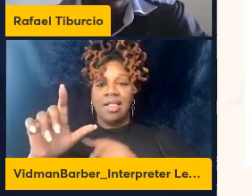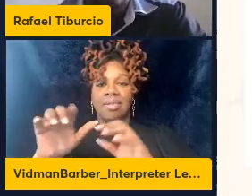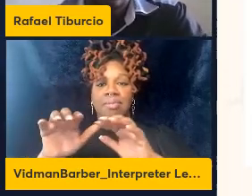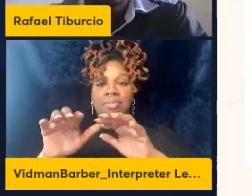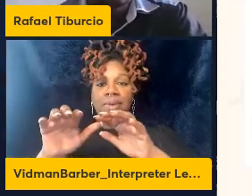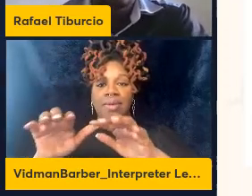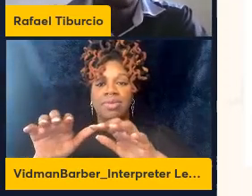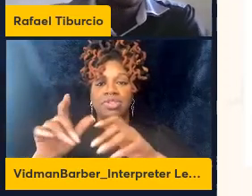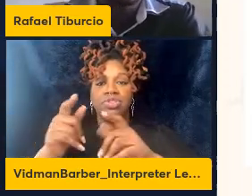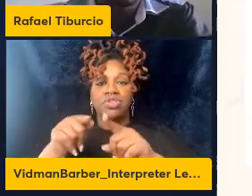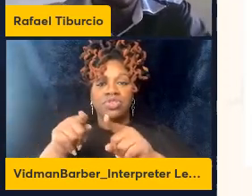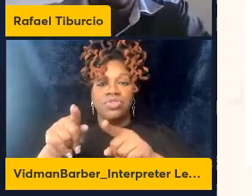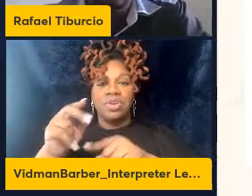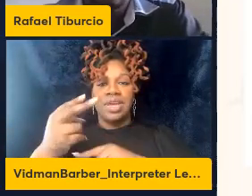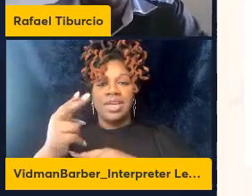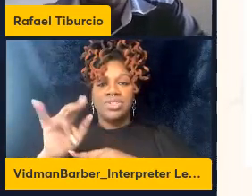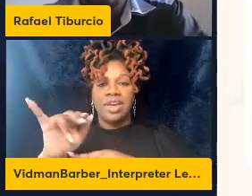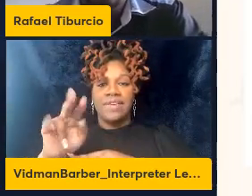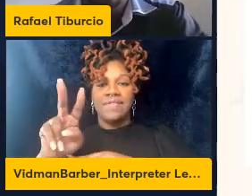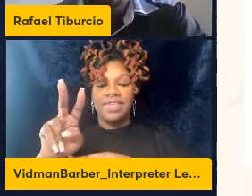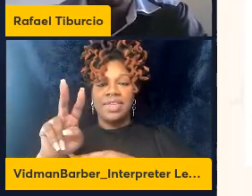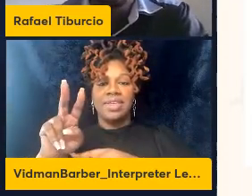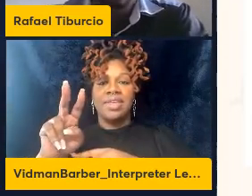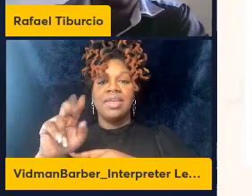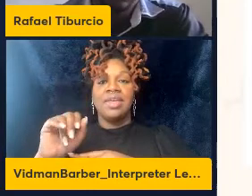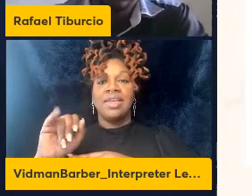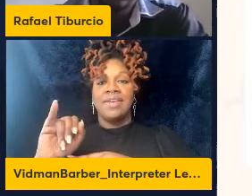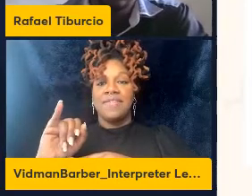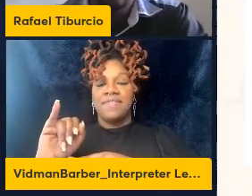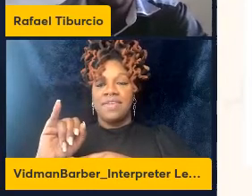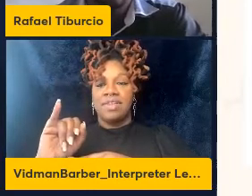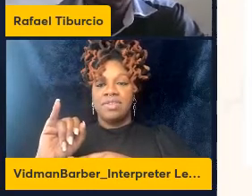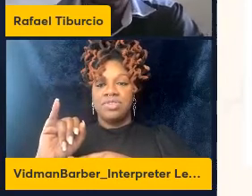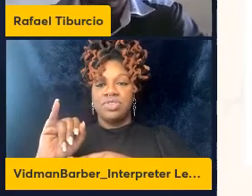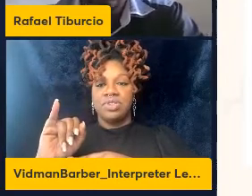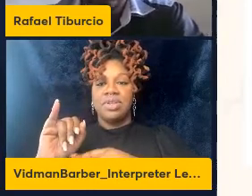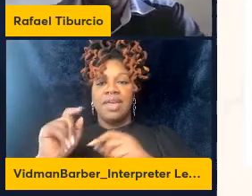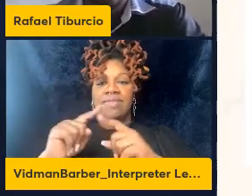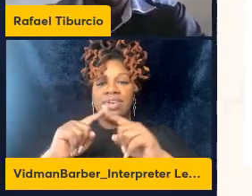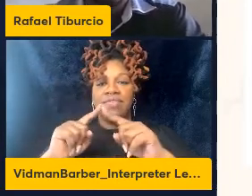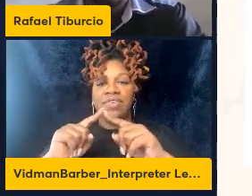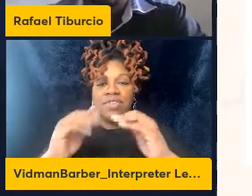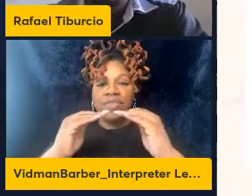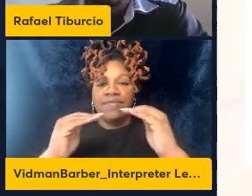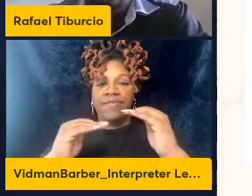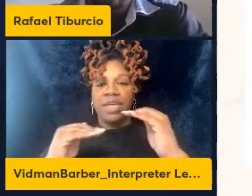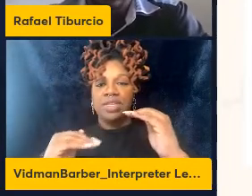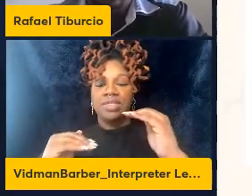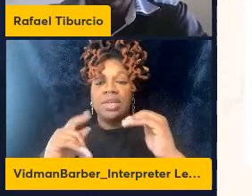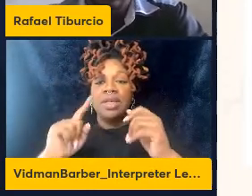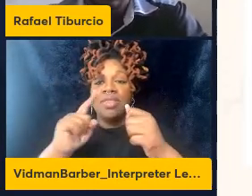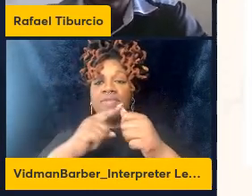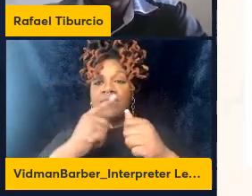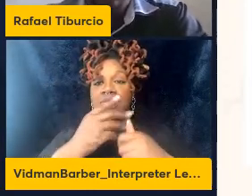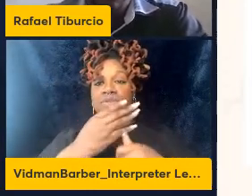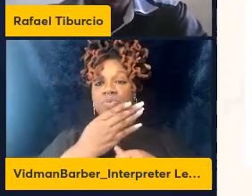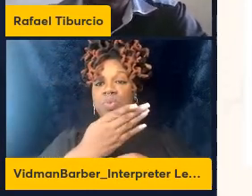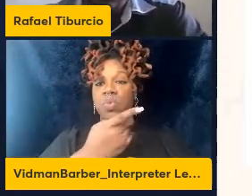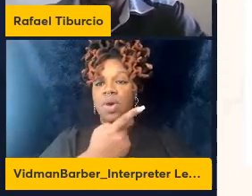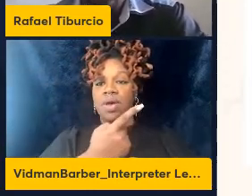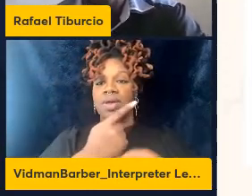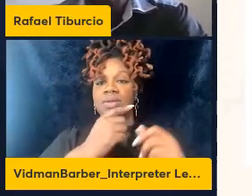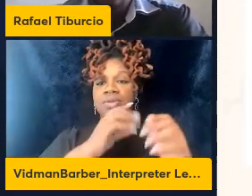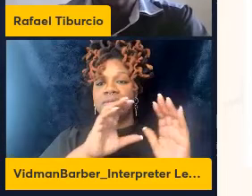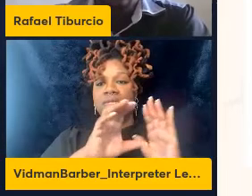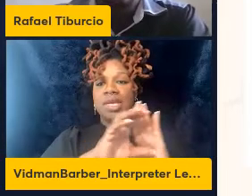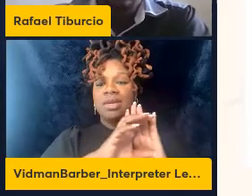HIV infection after the initiation of treatment occurring in two main phases the first one which is characterized by the release of memory